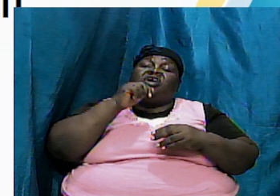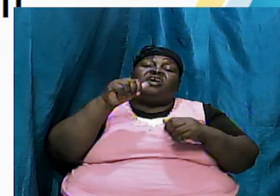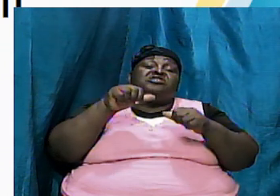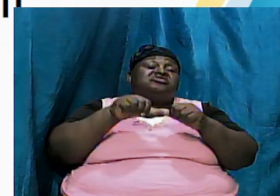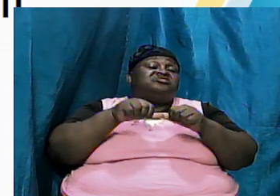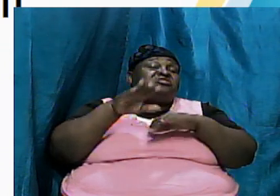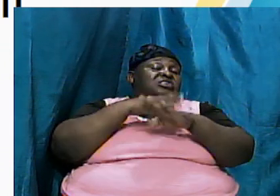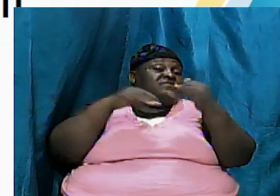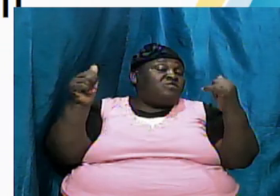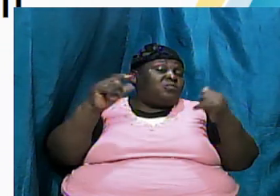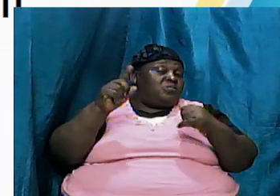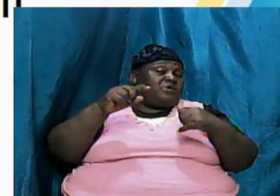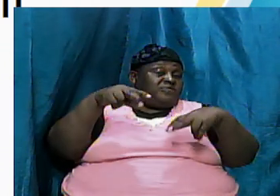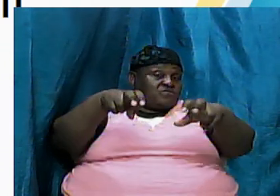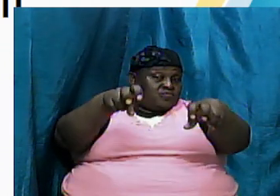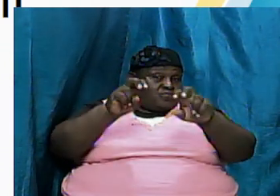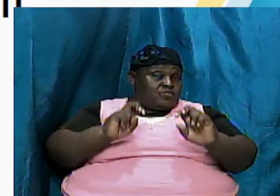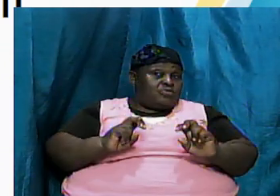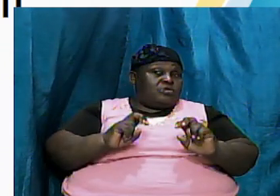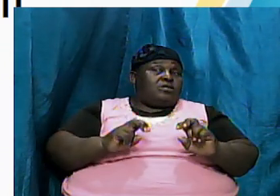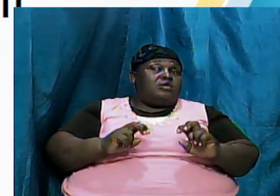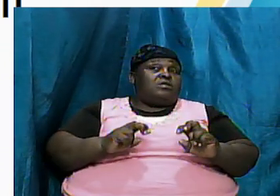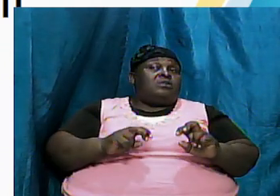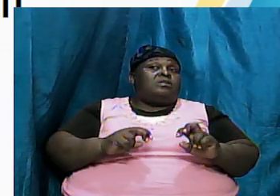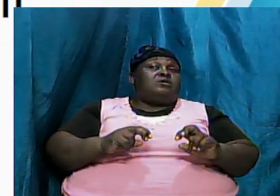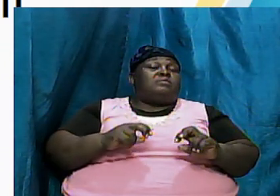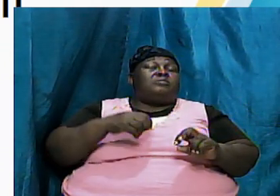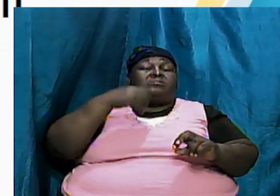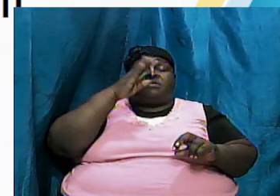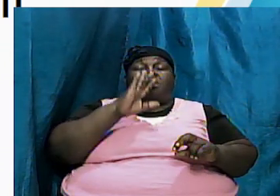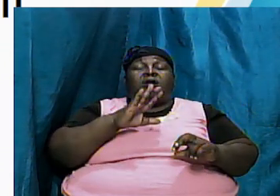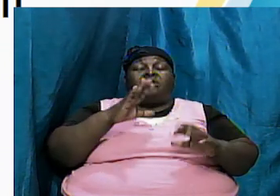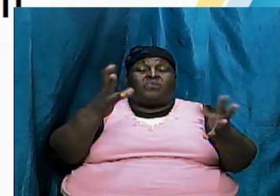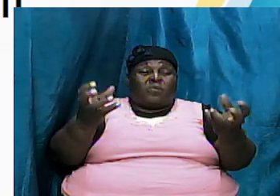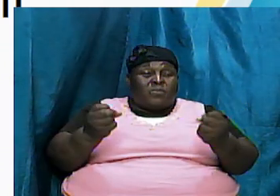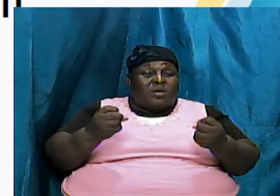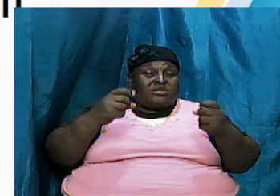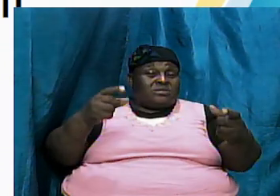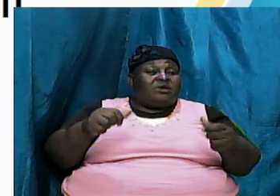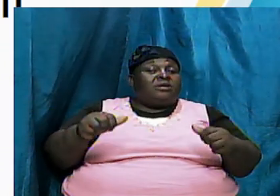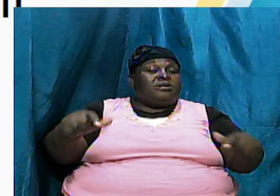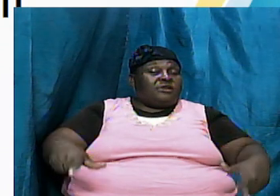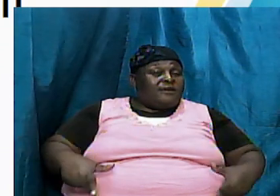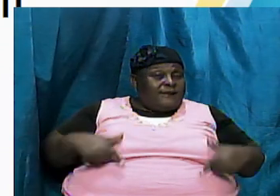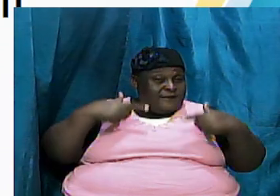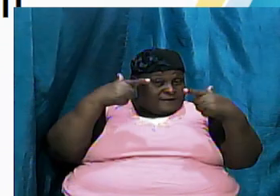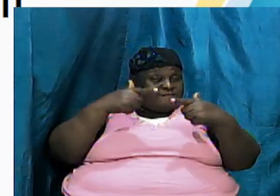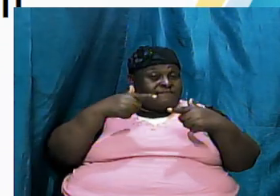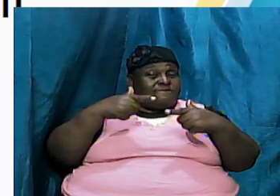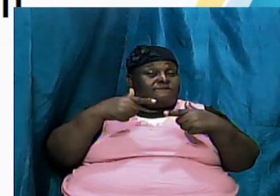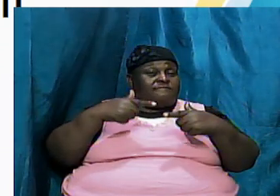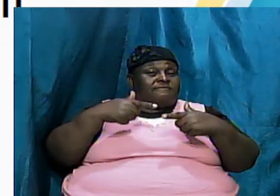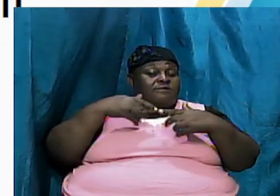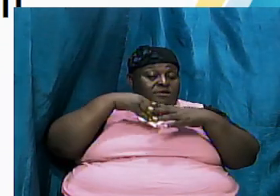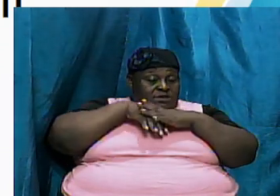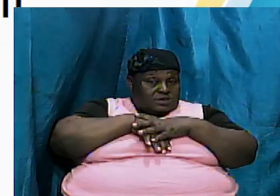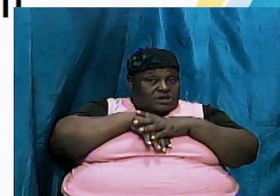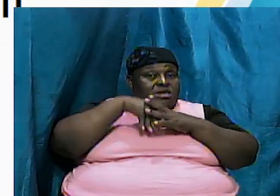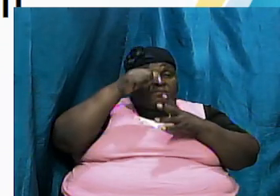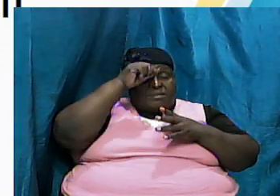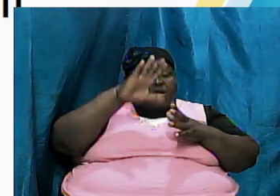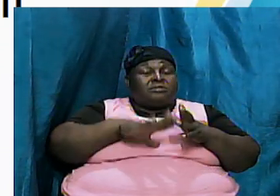where his throne was but God wanted to come down to dwell literally I don't think folks